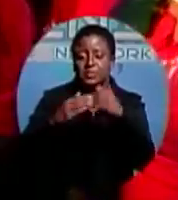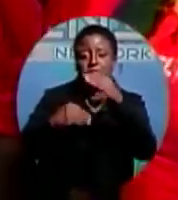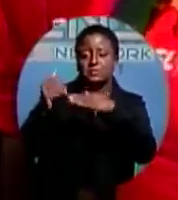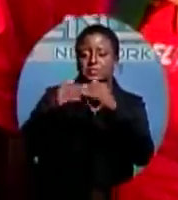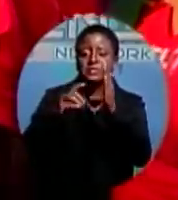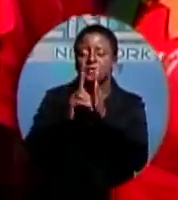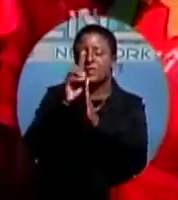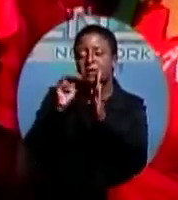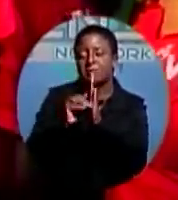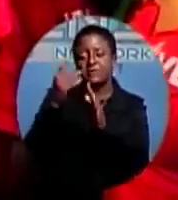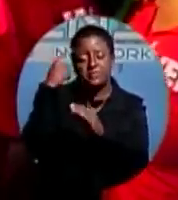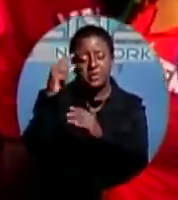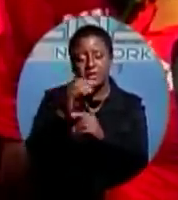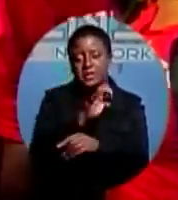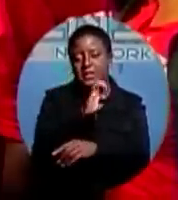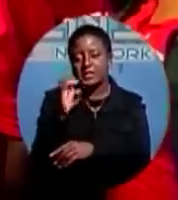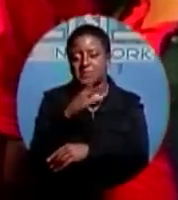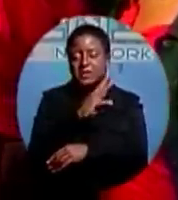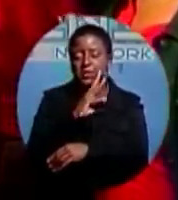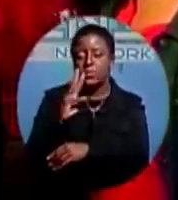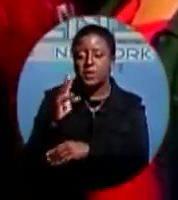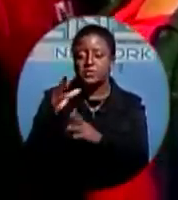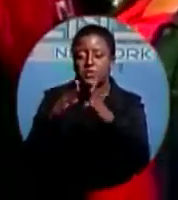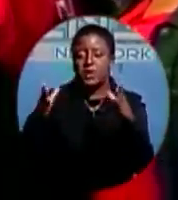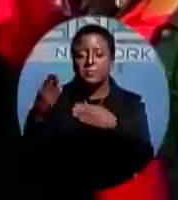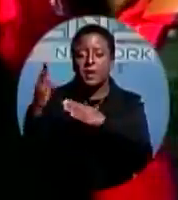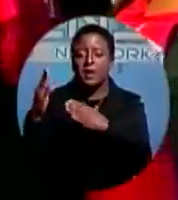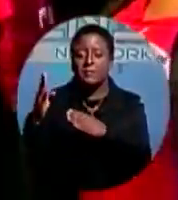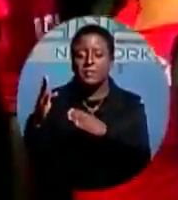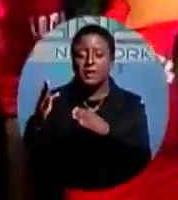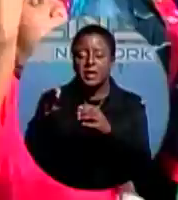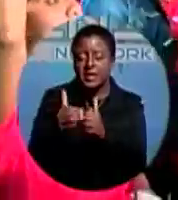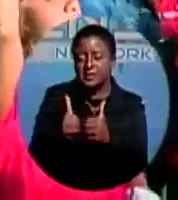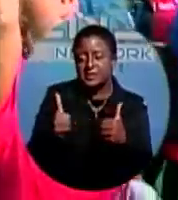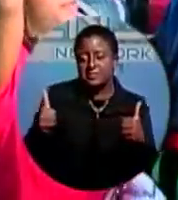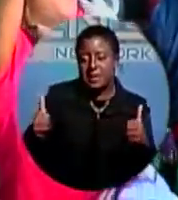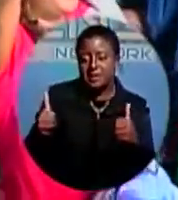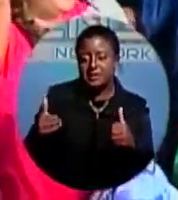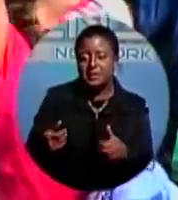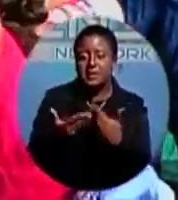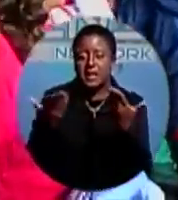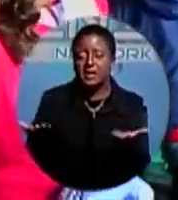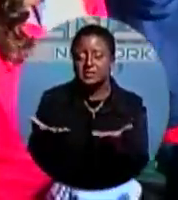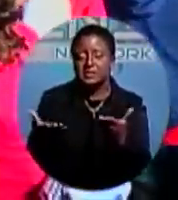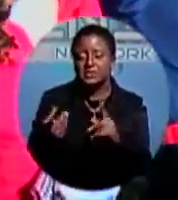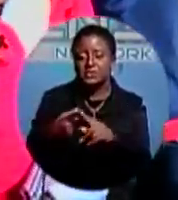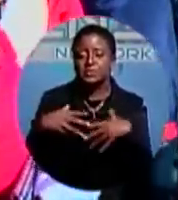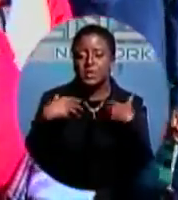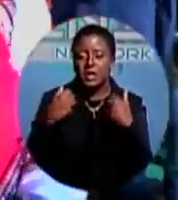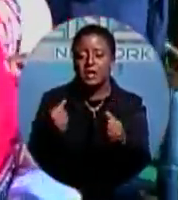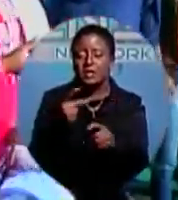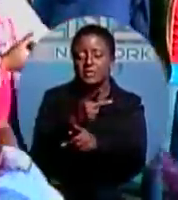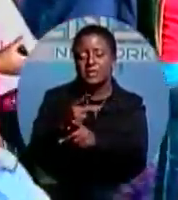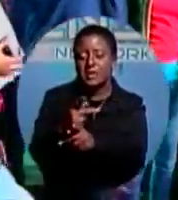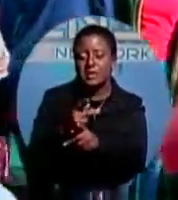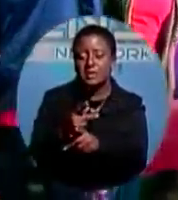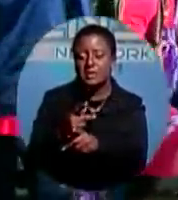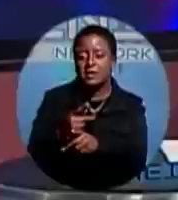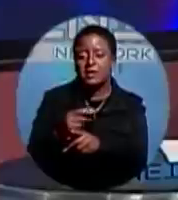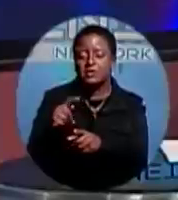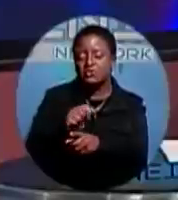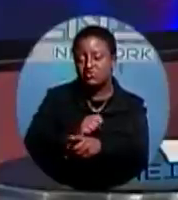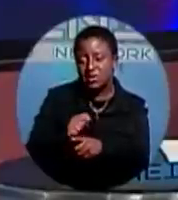and West Grand Bahama, expanded access to quality health care, and greater education and training opportunities are all a part of the manifesto.